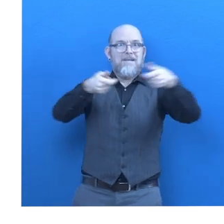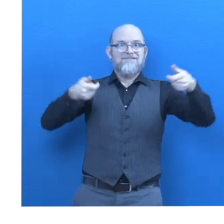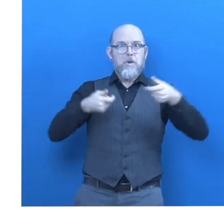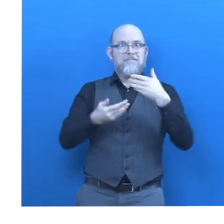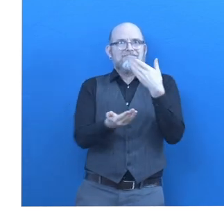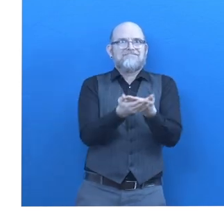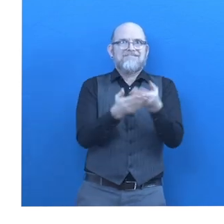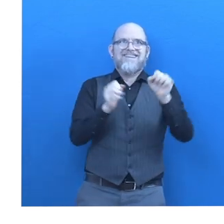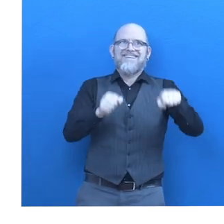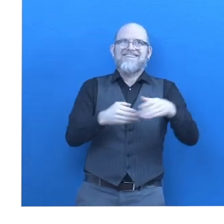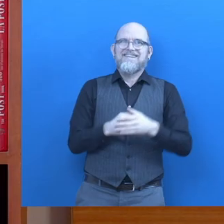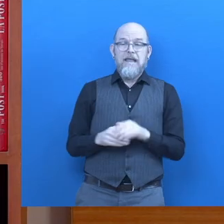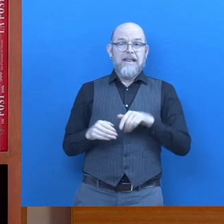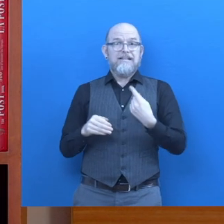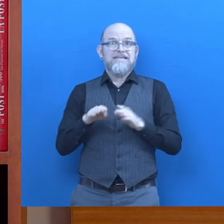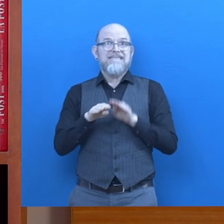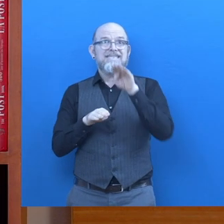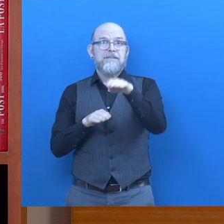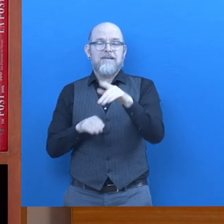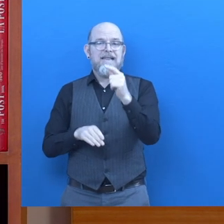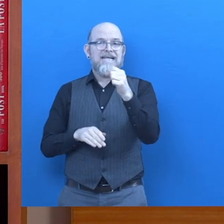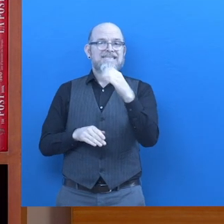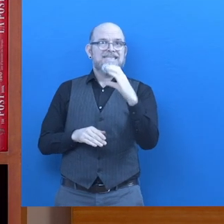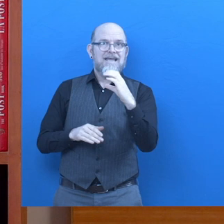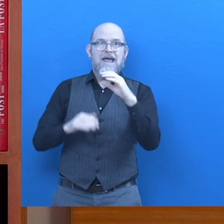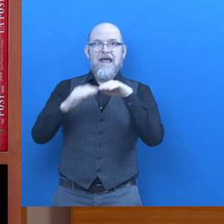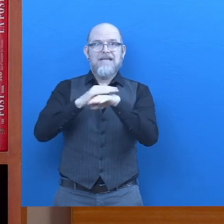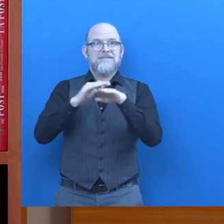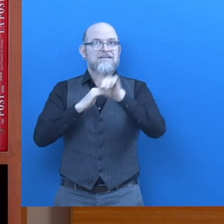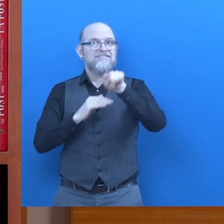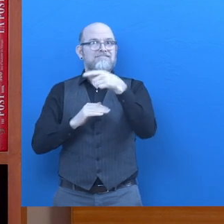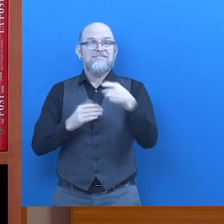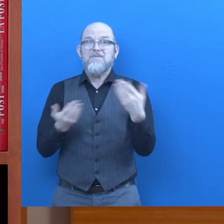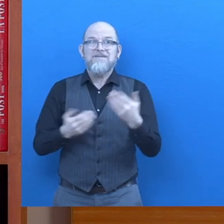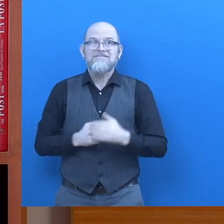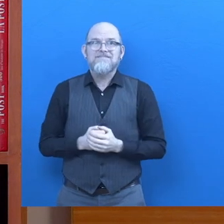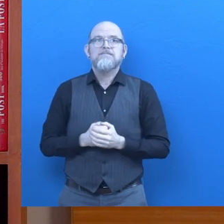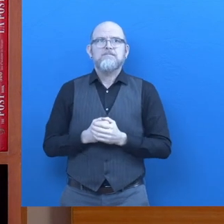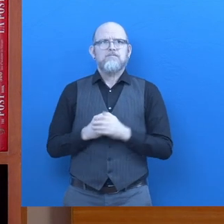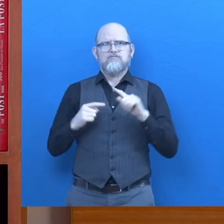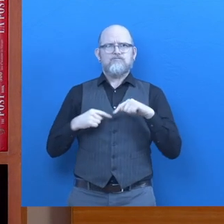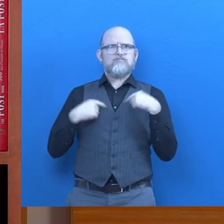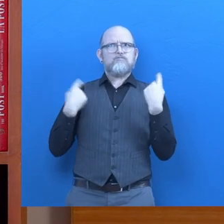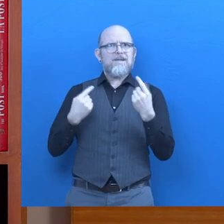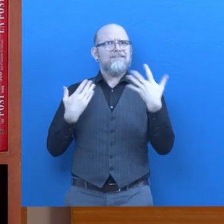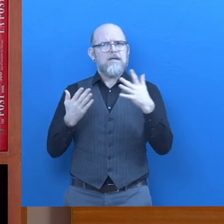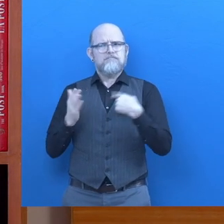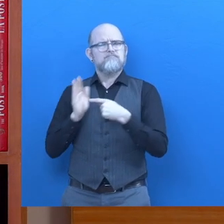we have proved that the solution works at least in the india context